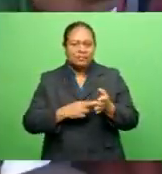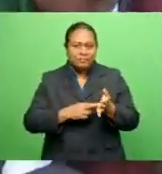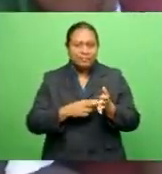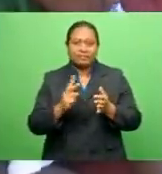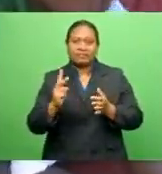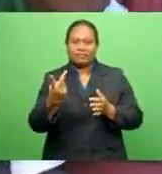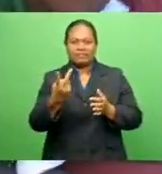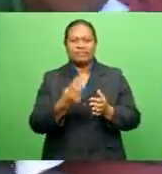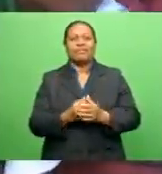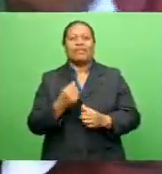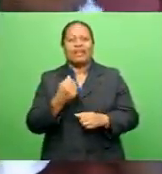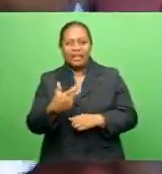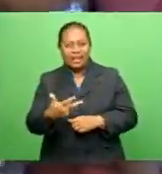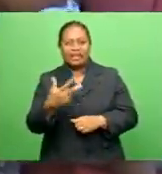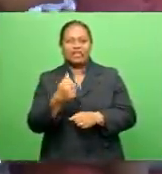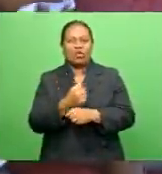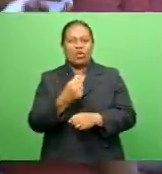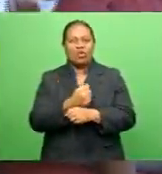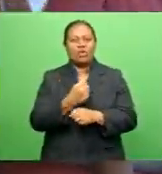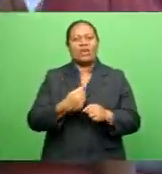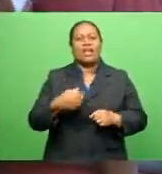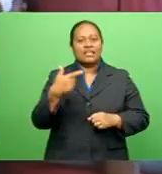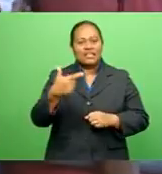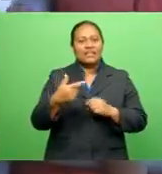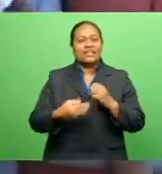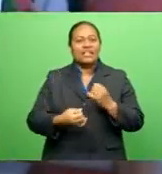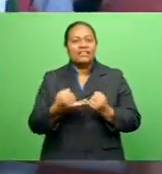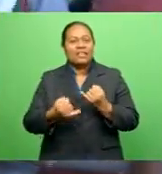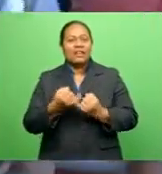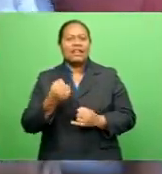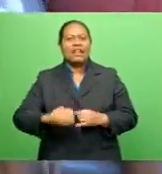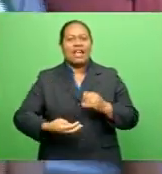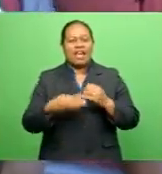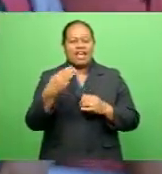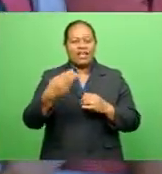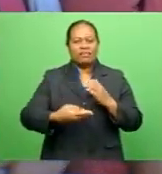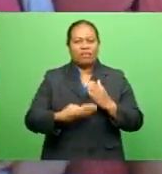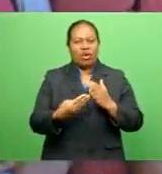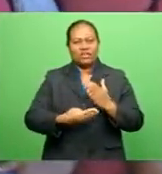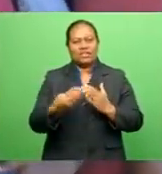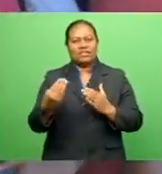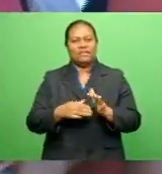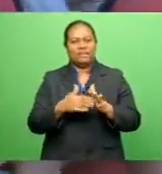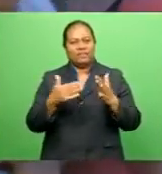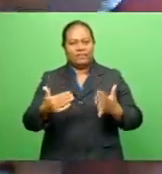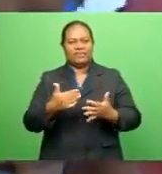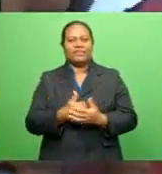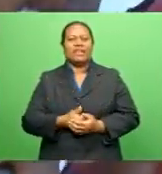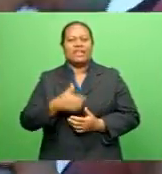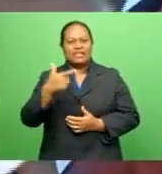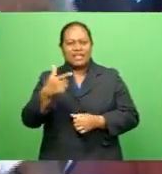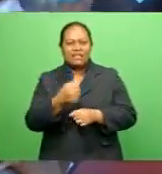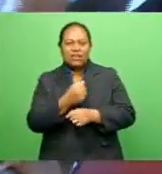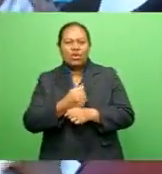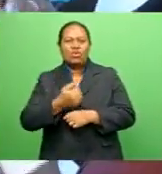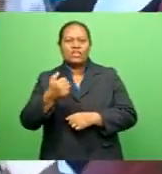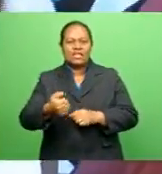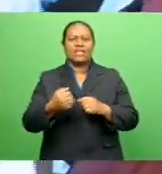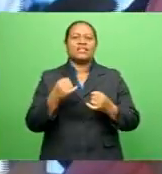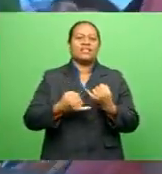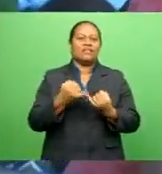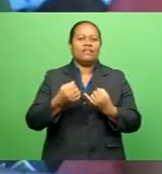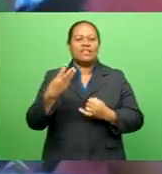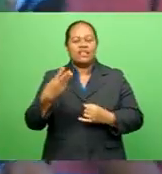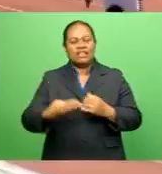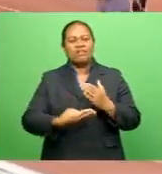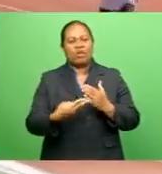8 gold, 7 silver and 3 bronze medals And Naseinu Secondary School settled for third With 7 gold, 6 silver and 3